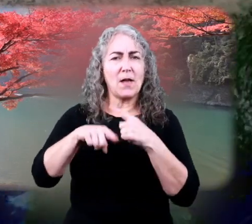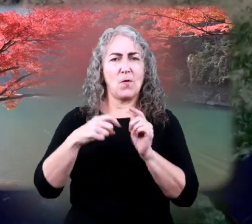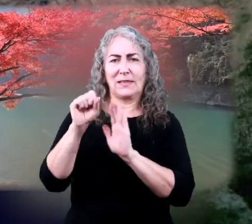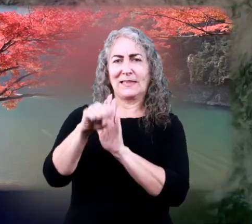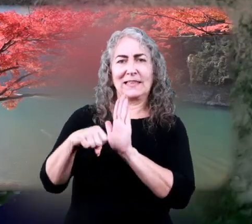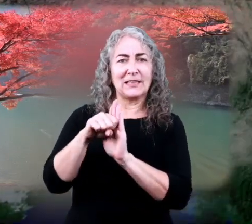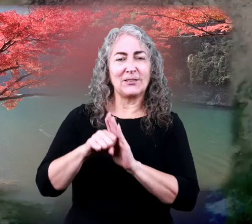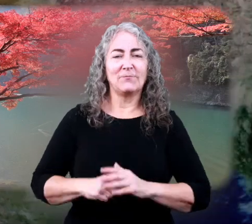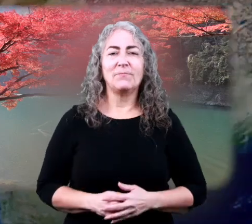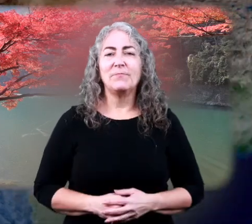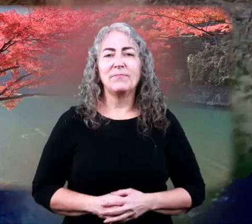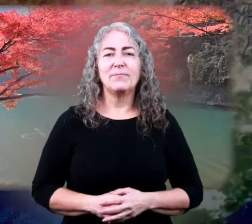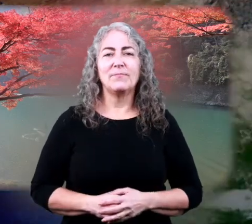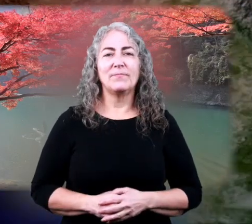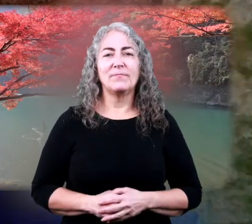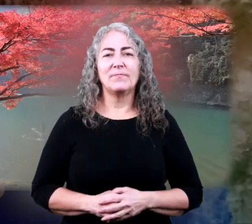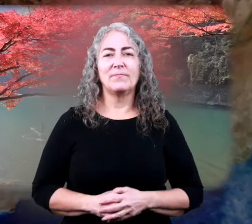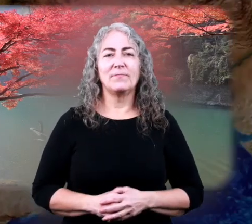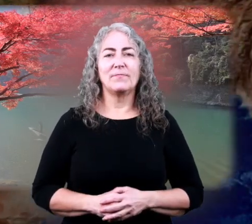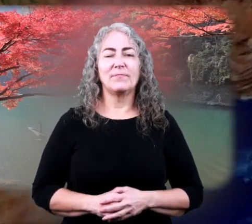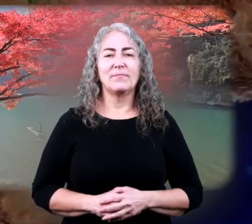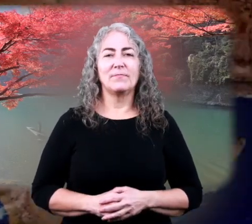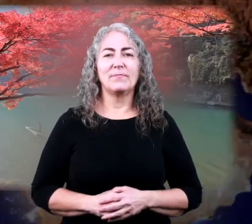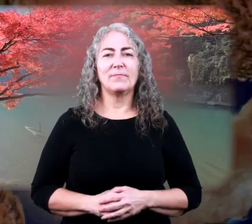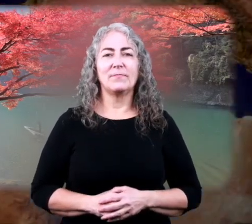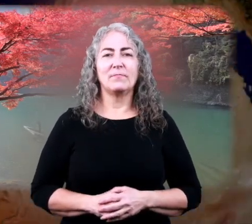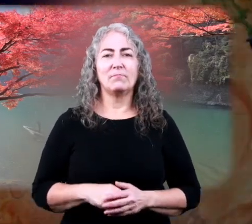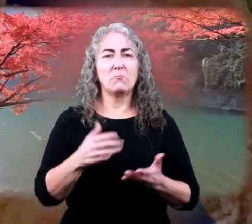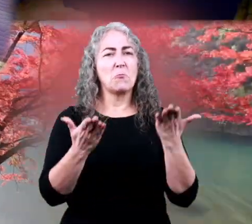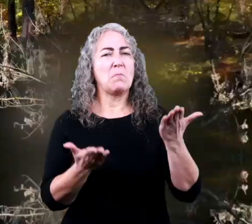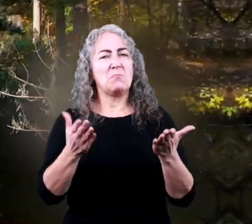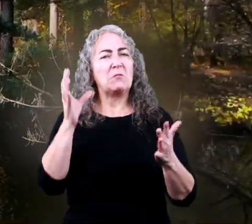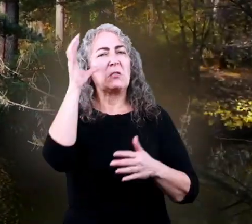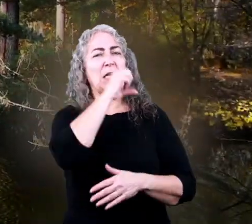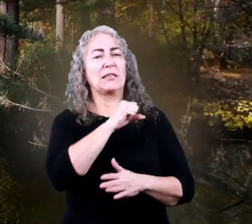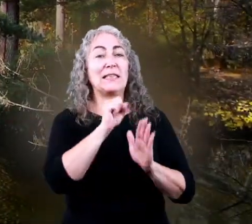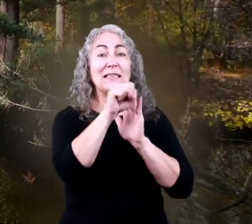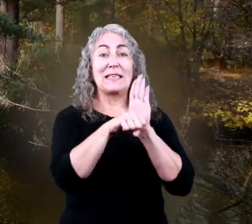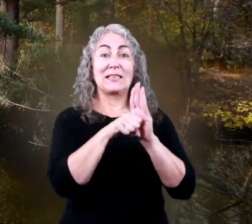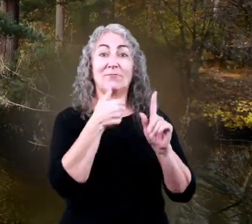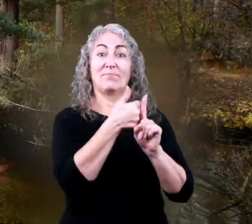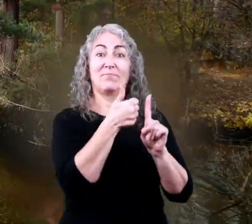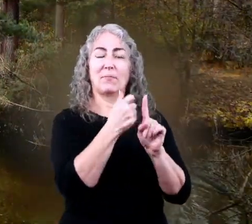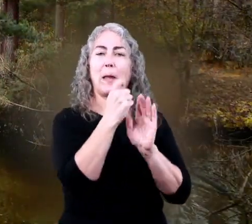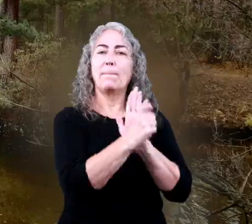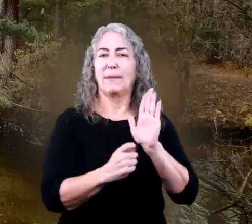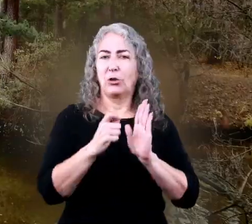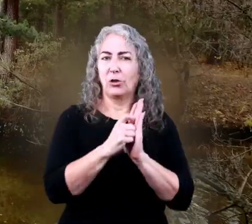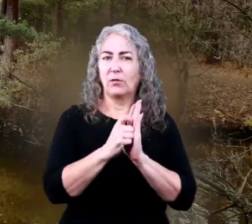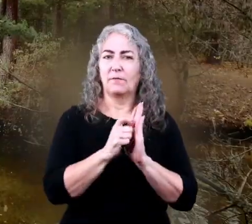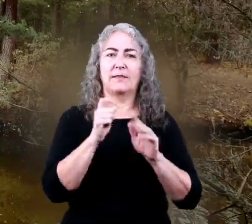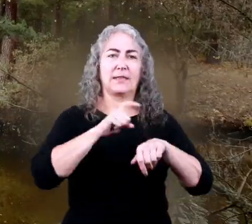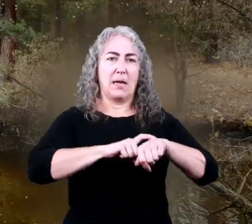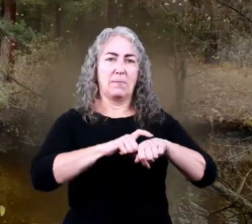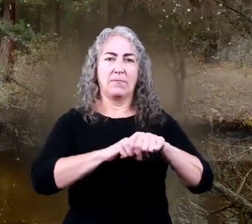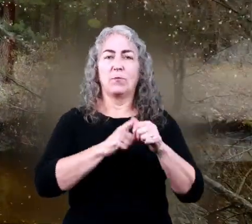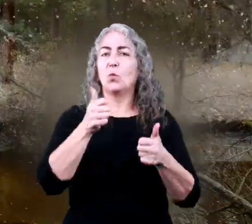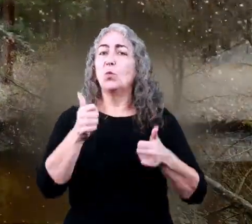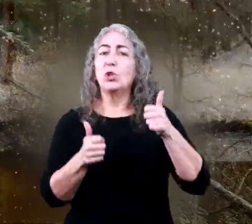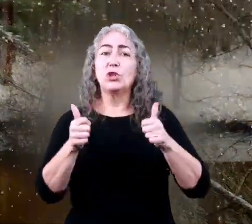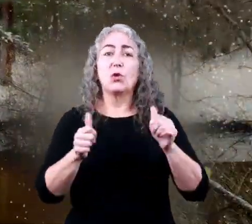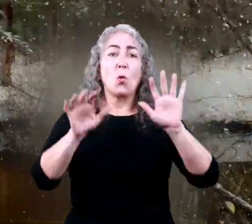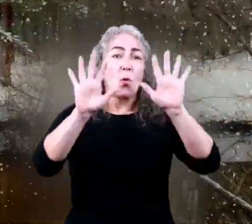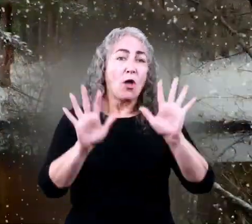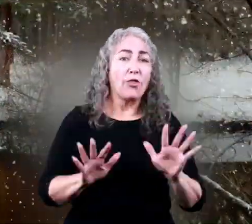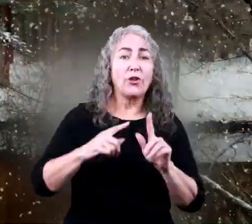we are learning all about seasons. As you can probably guess, a season is a period